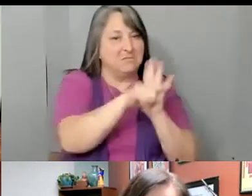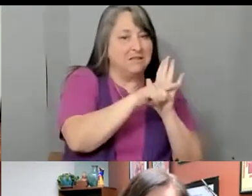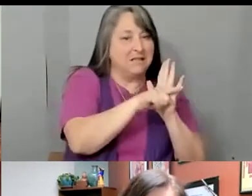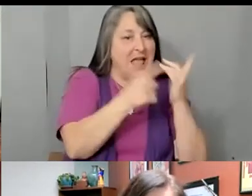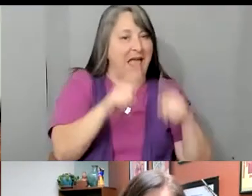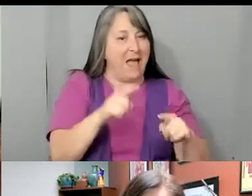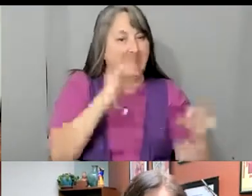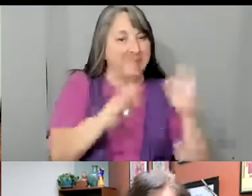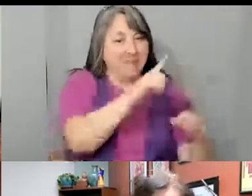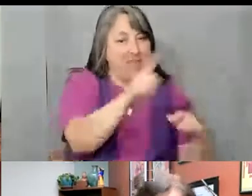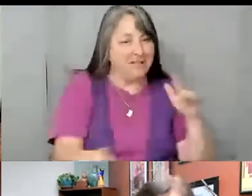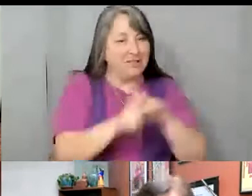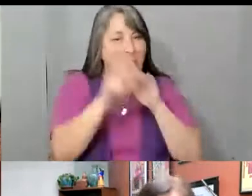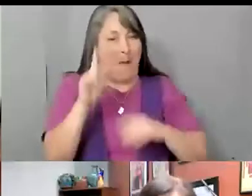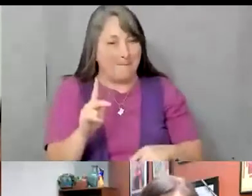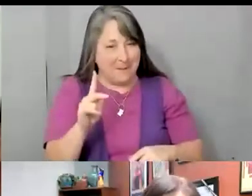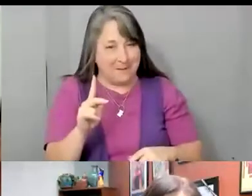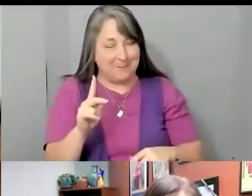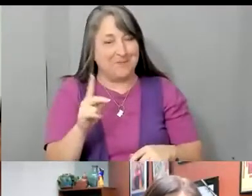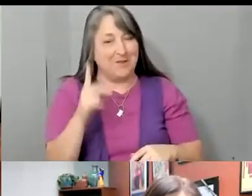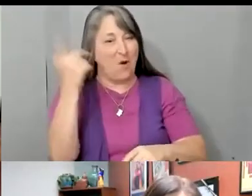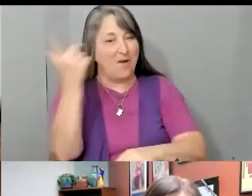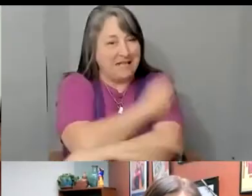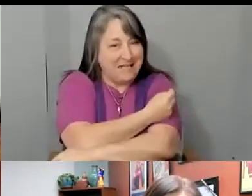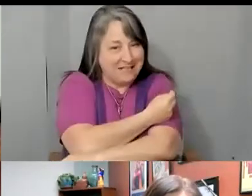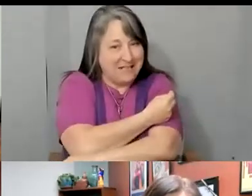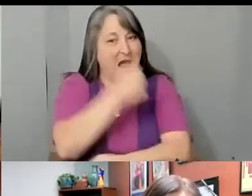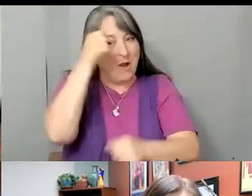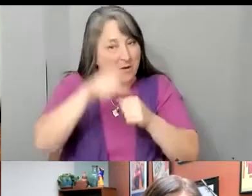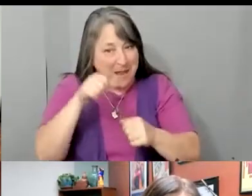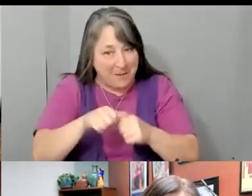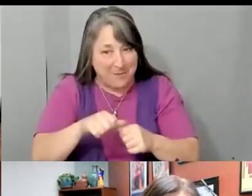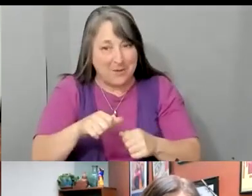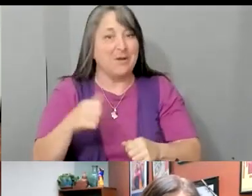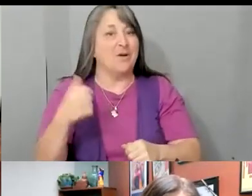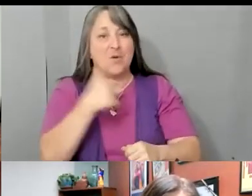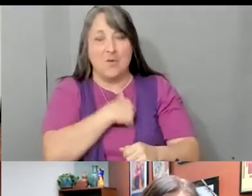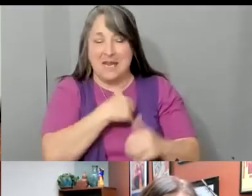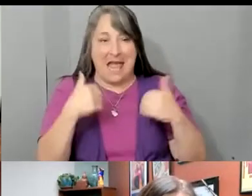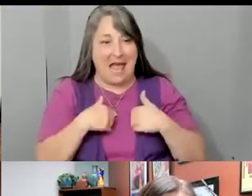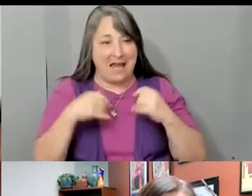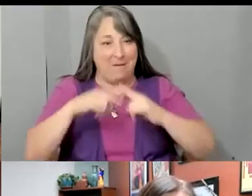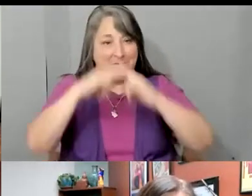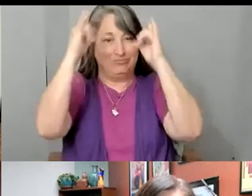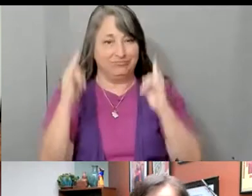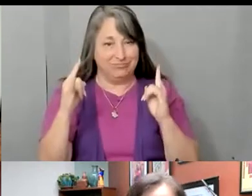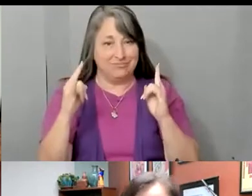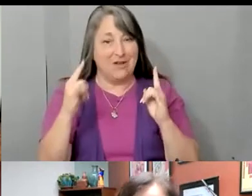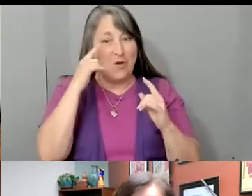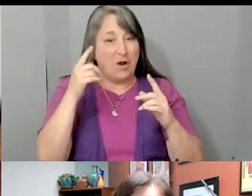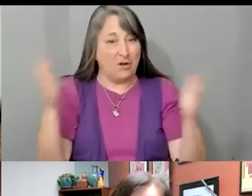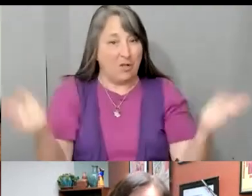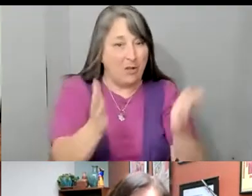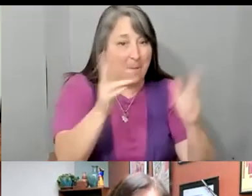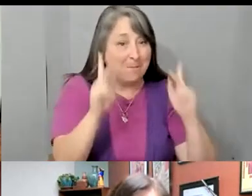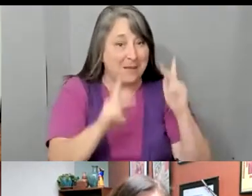were able to secure a pop-up in our office to get members vaccinated, we were overwhelmed with the response we